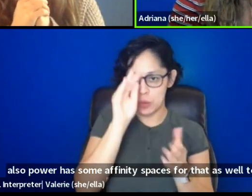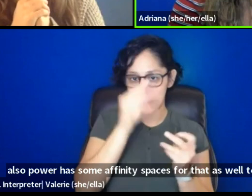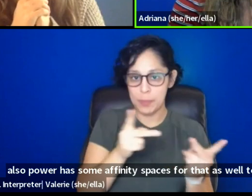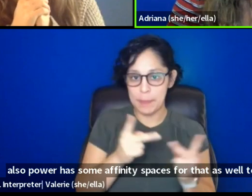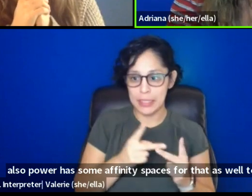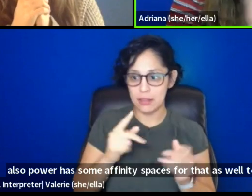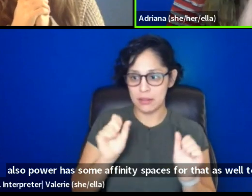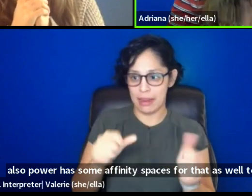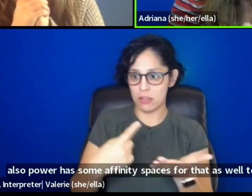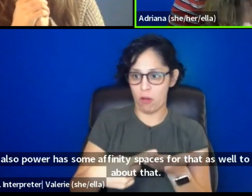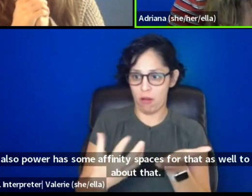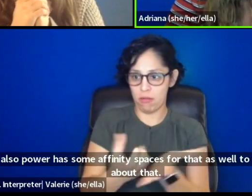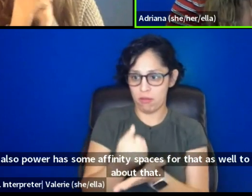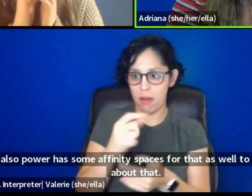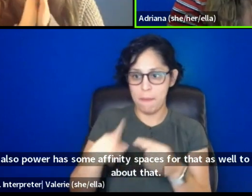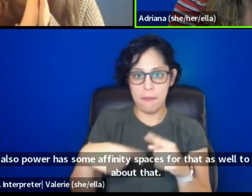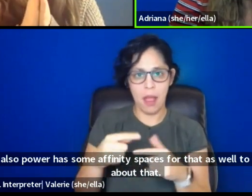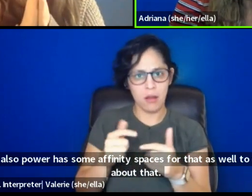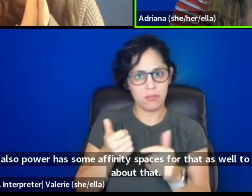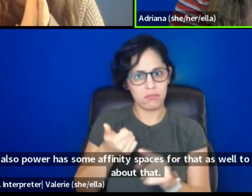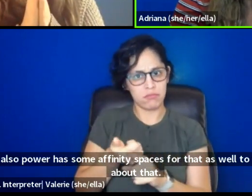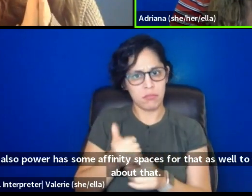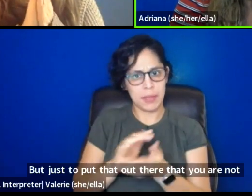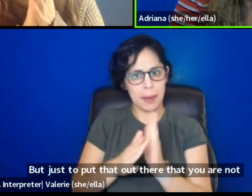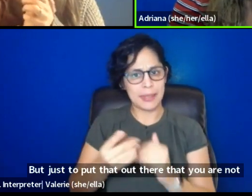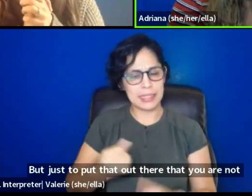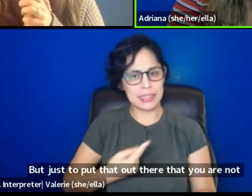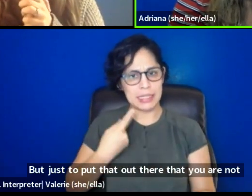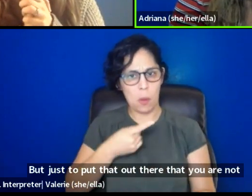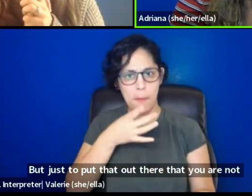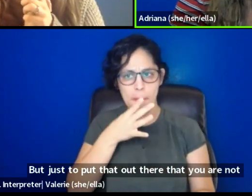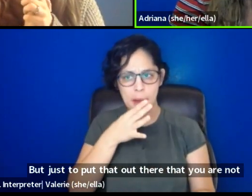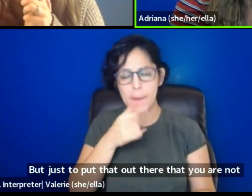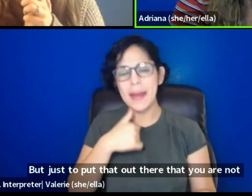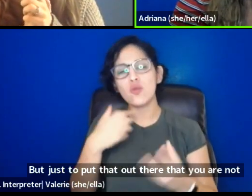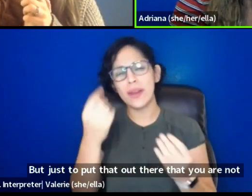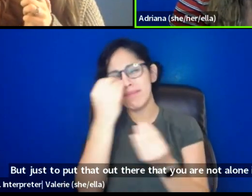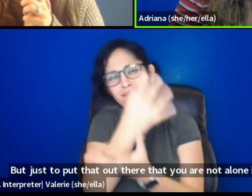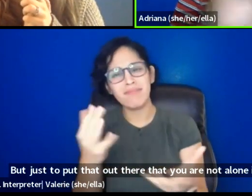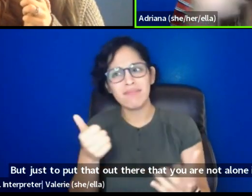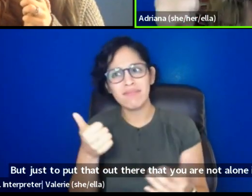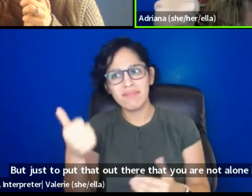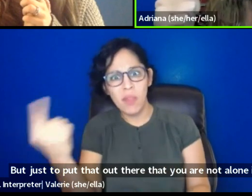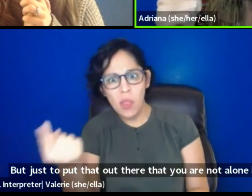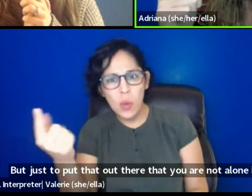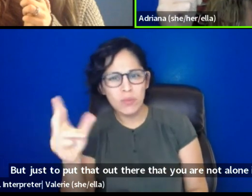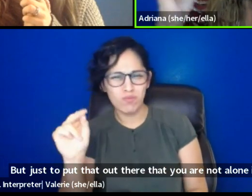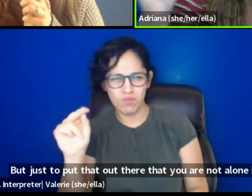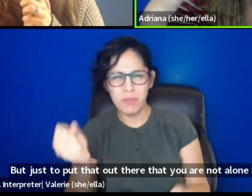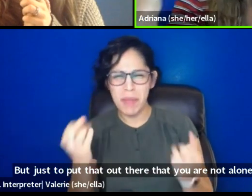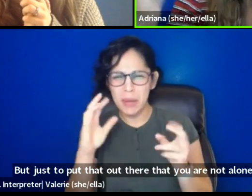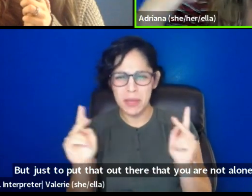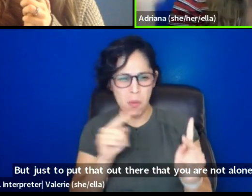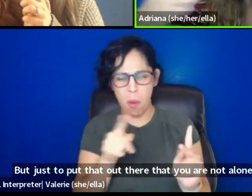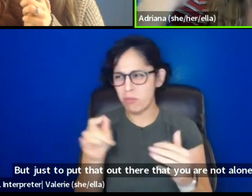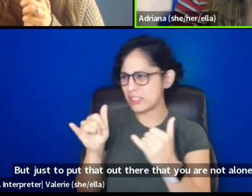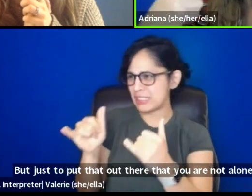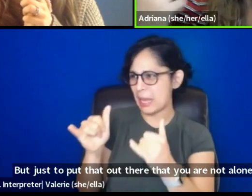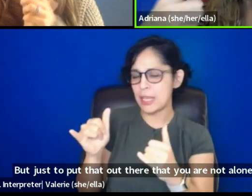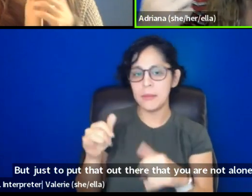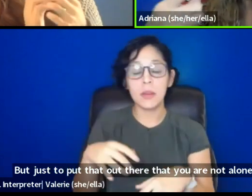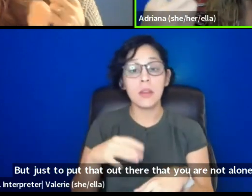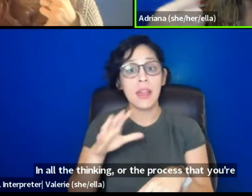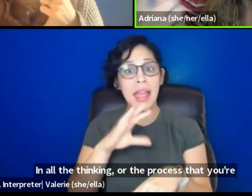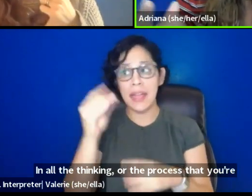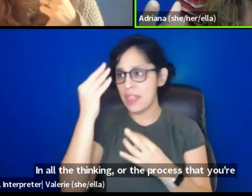um, but just to put that out there, that you are not alone, um, in, in all the thinking or the process